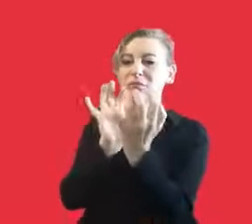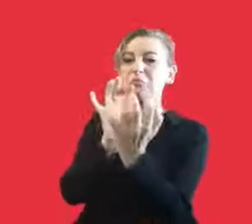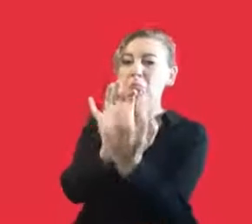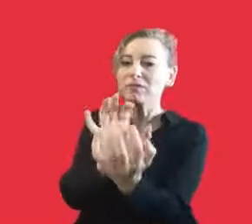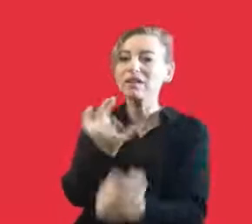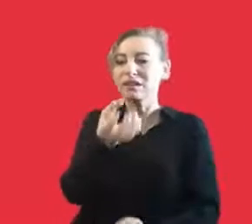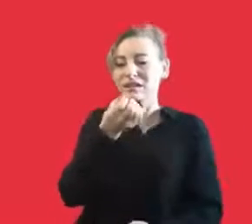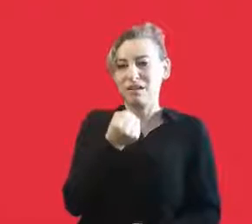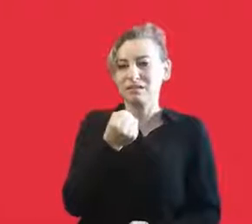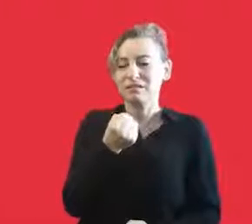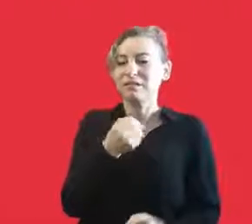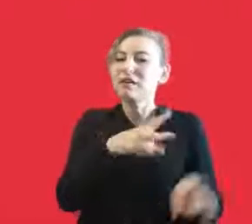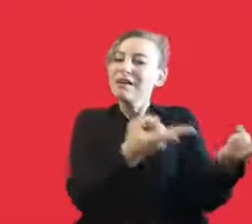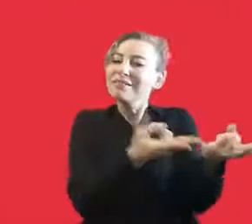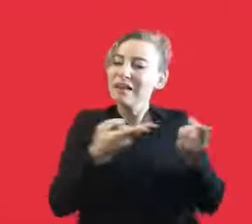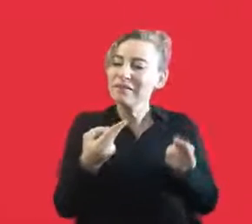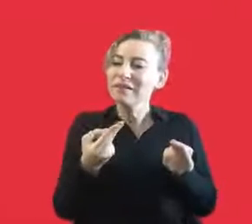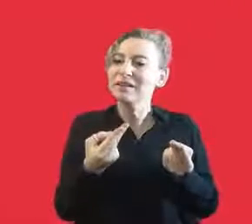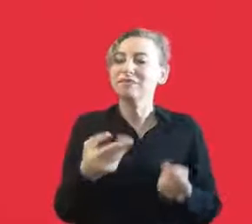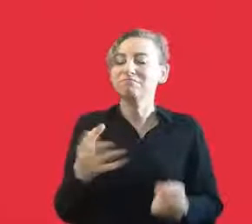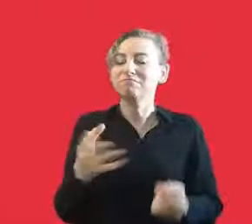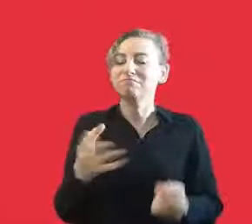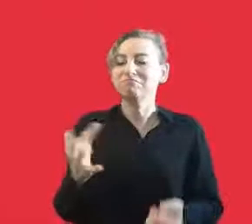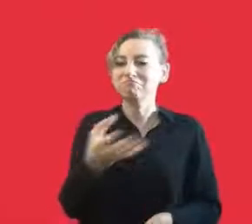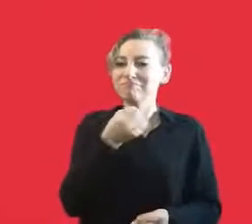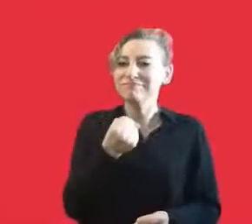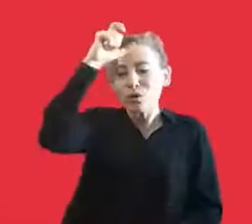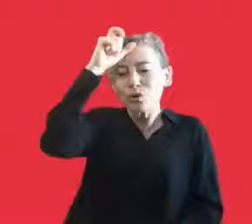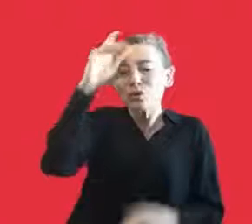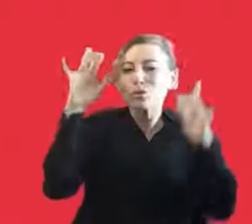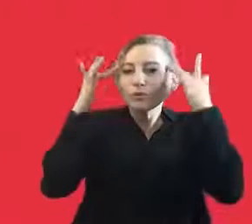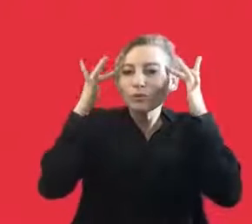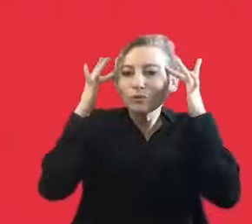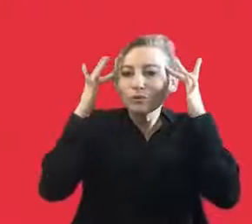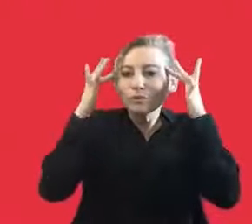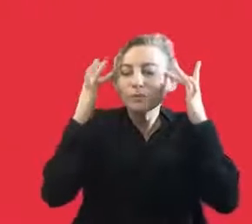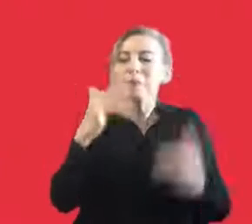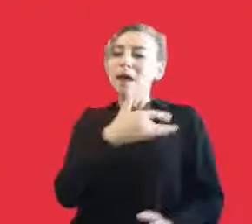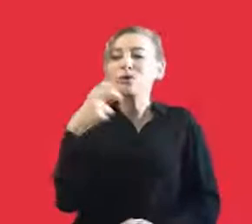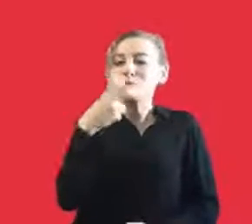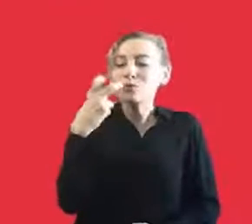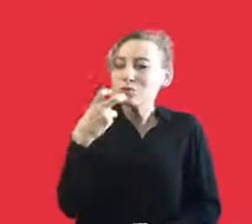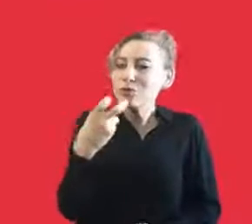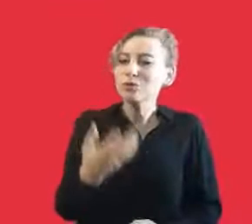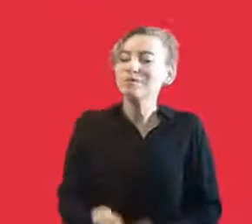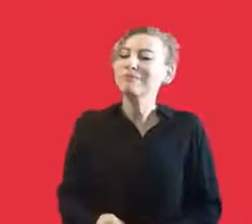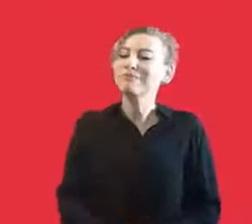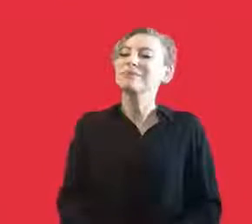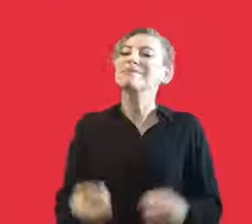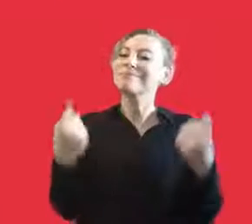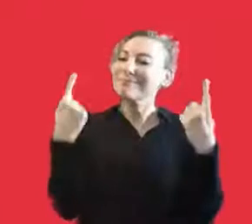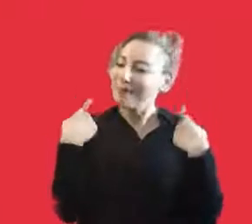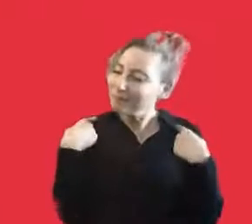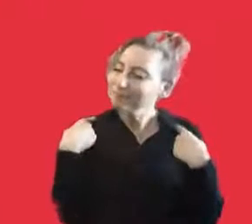gold medals and we get invitations as well. And we are also representing